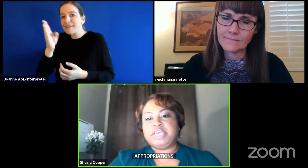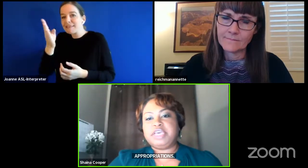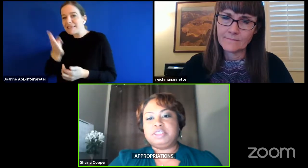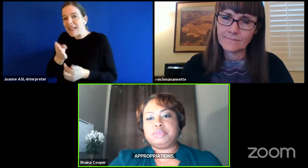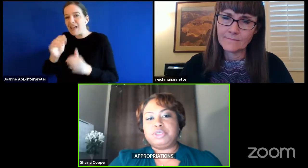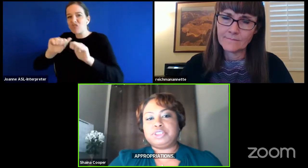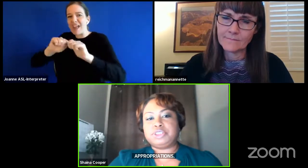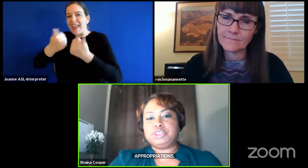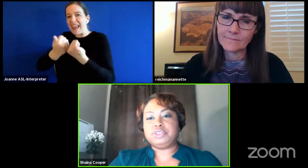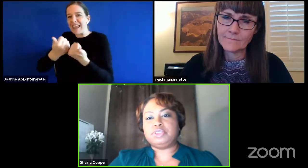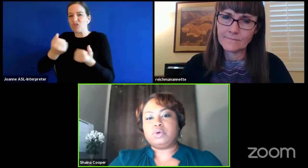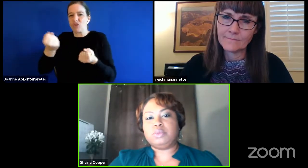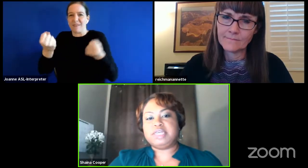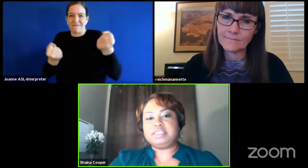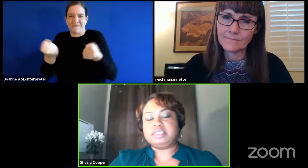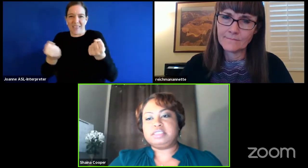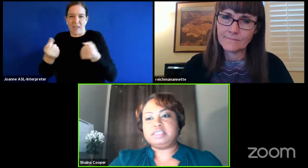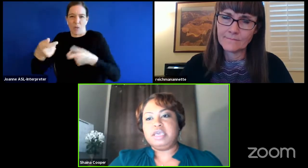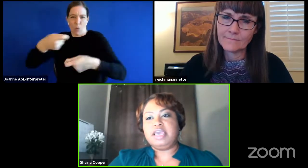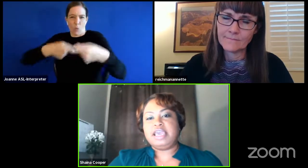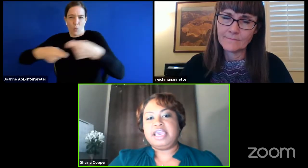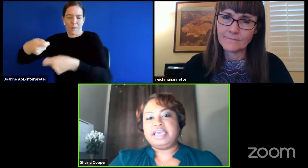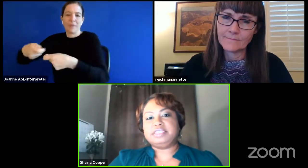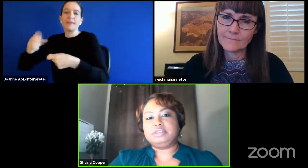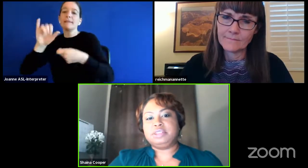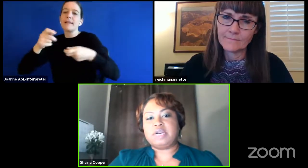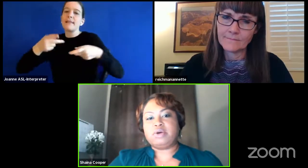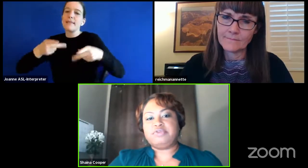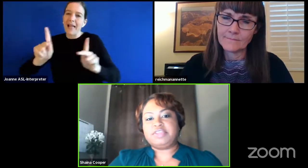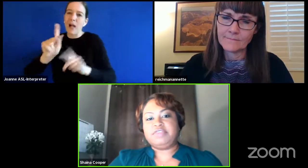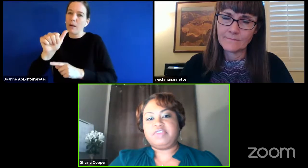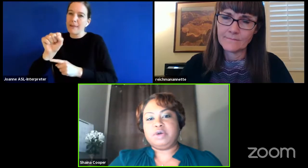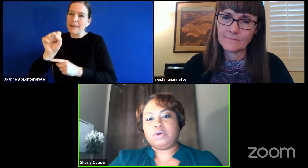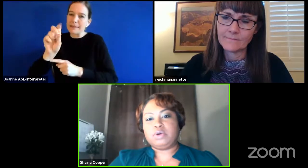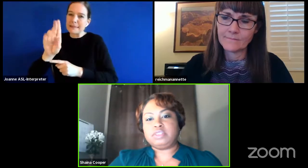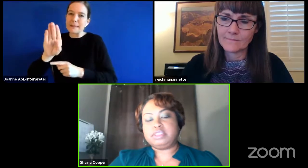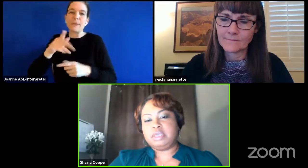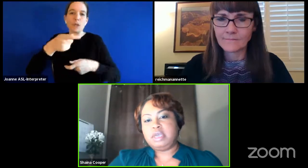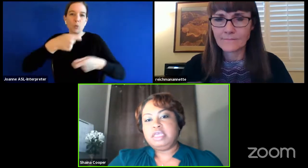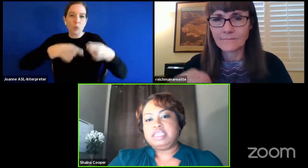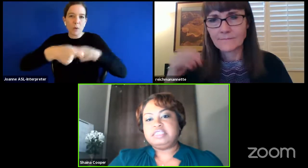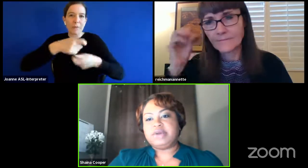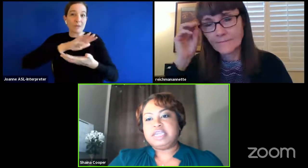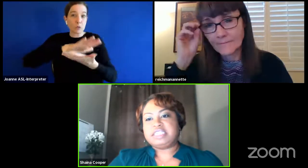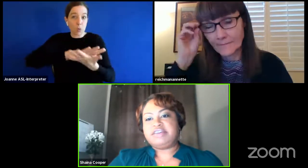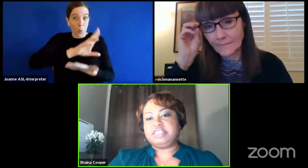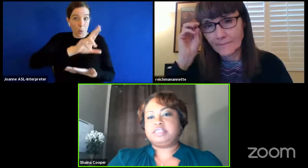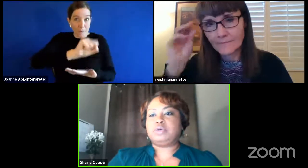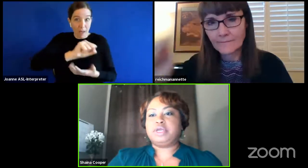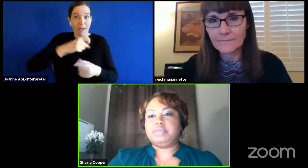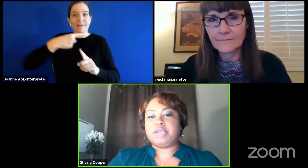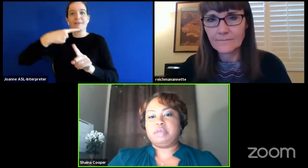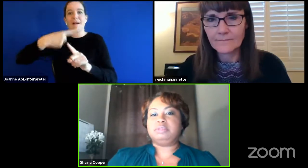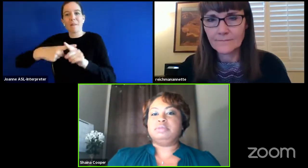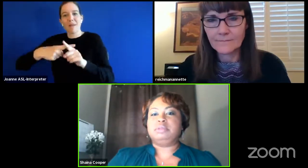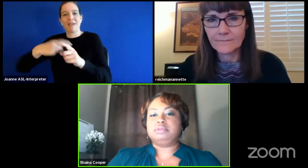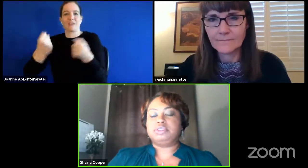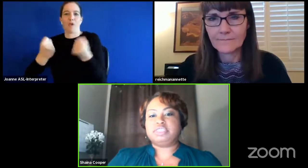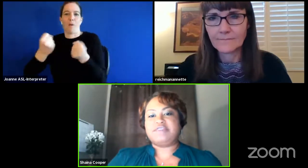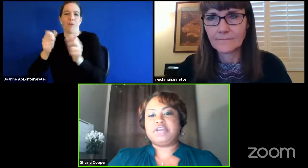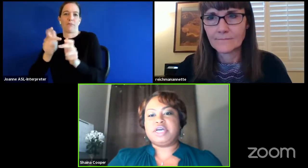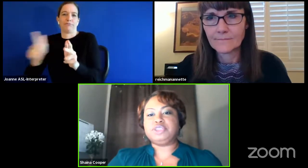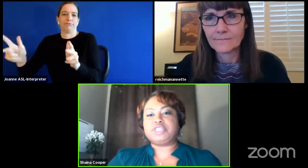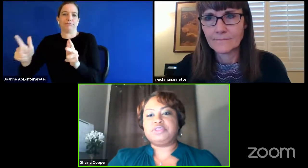asdb to purchase new school buses and general fleet vehicles these monies have historically been